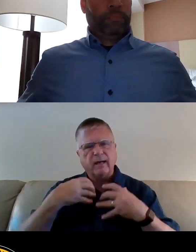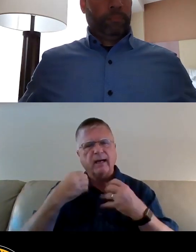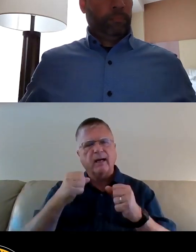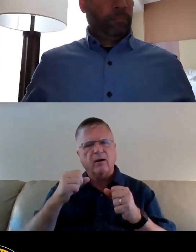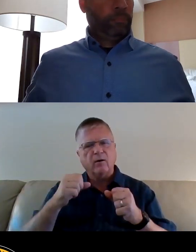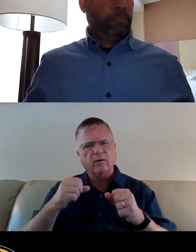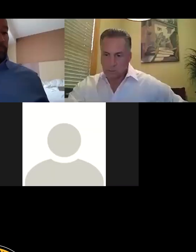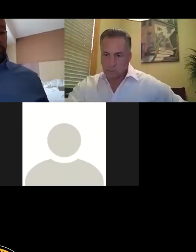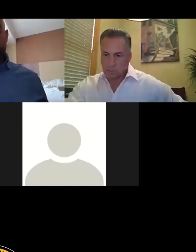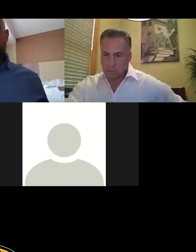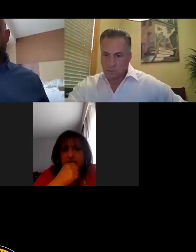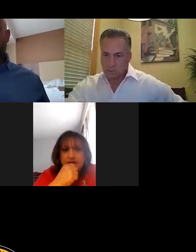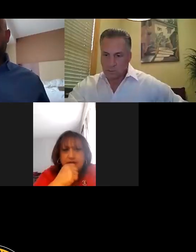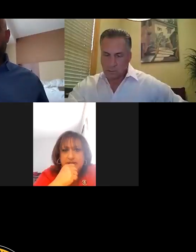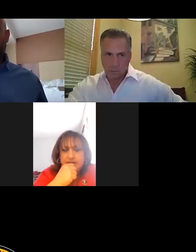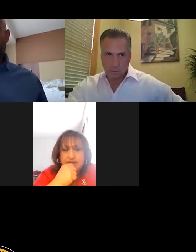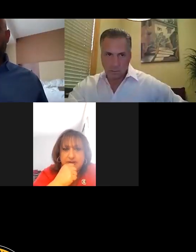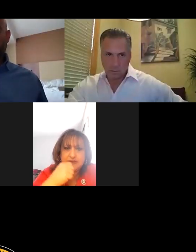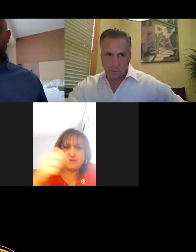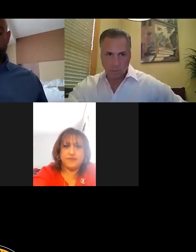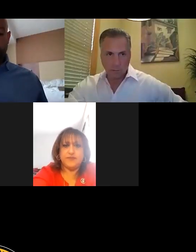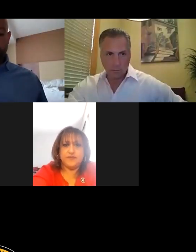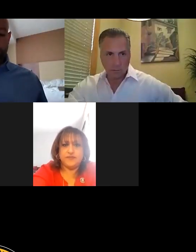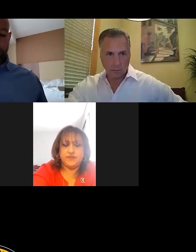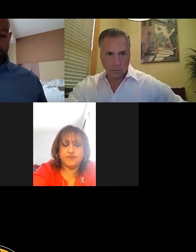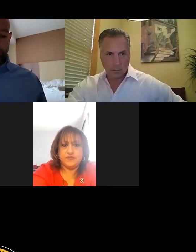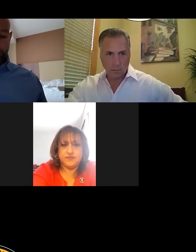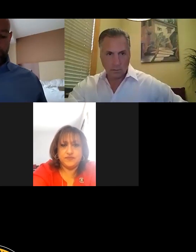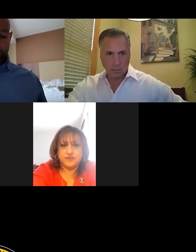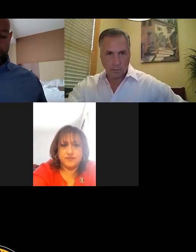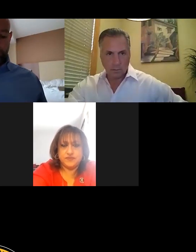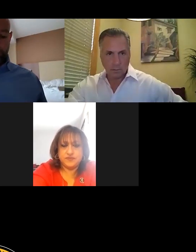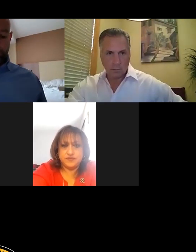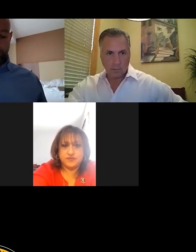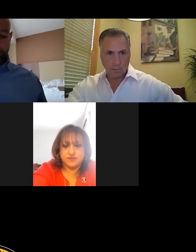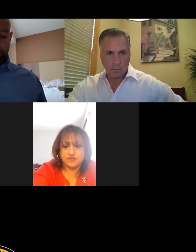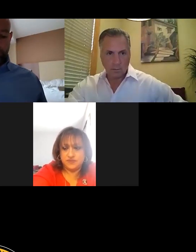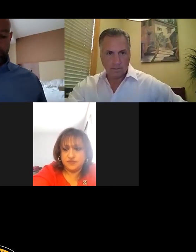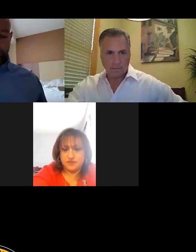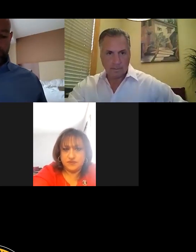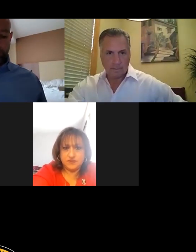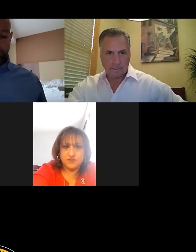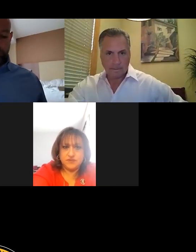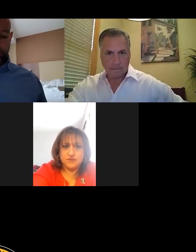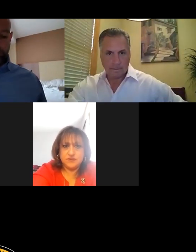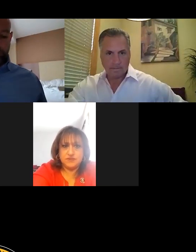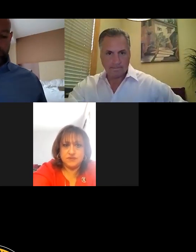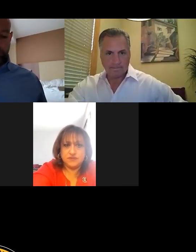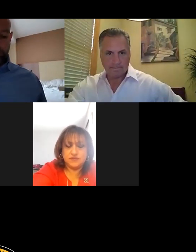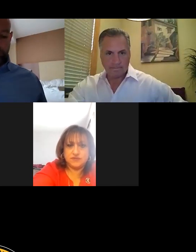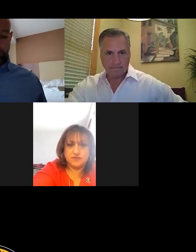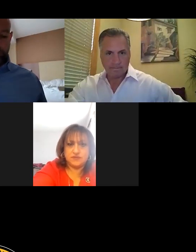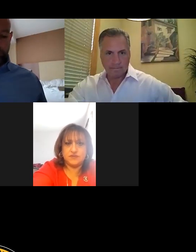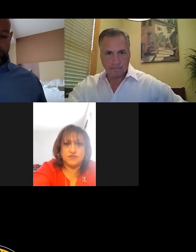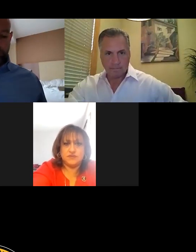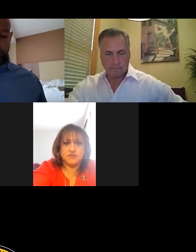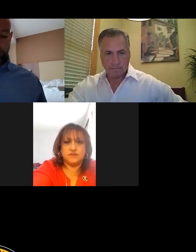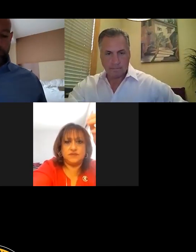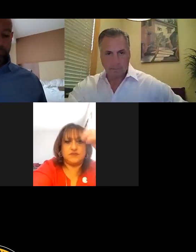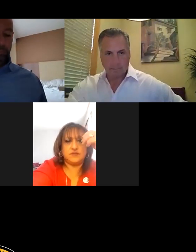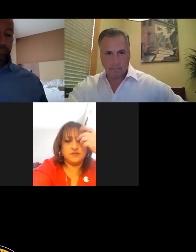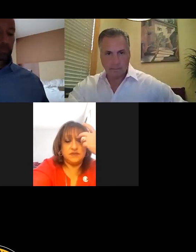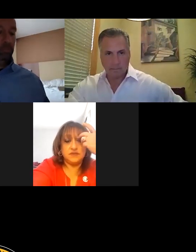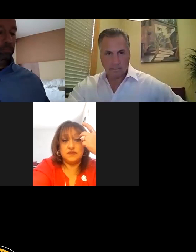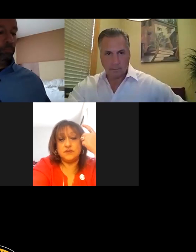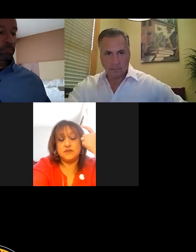well as the use of Riverview Park's swimming pool for recreation in the summer. Some of the residents aren't able to access